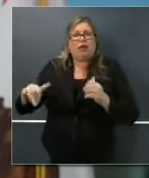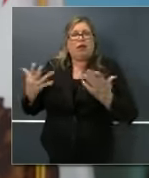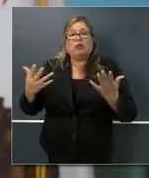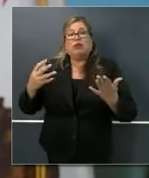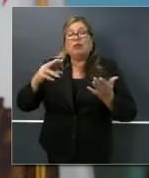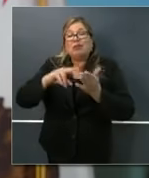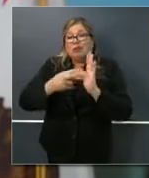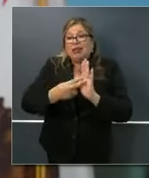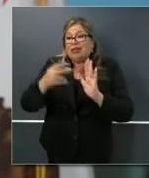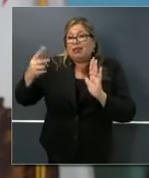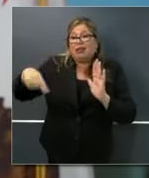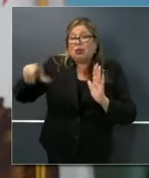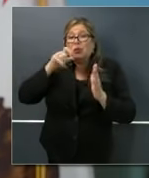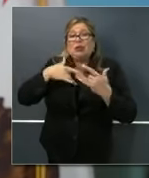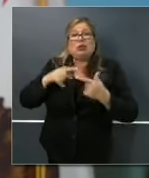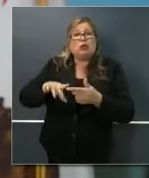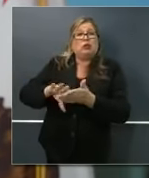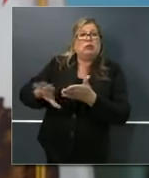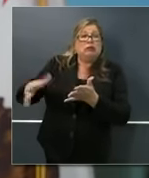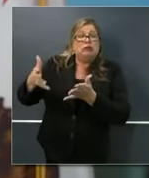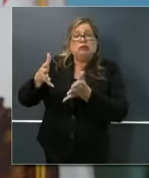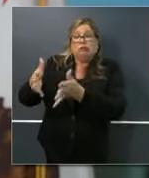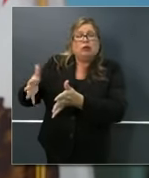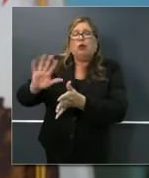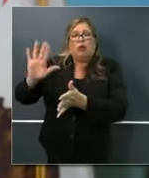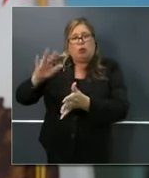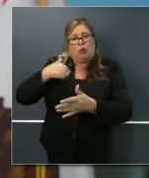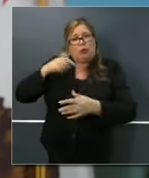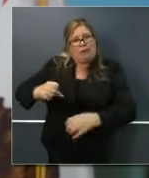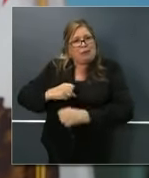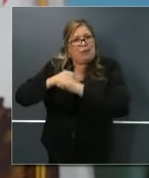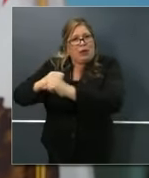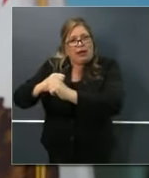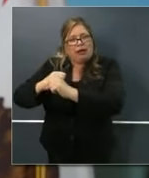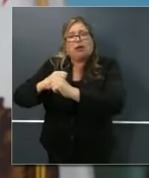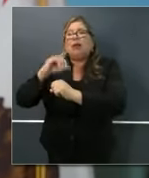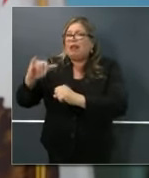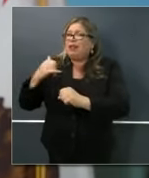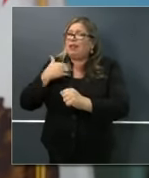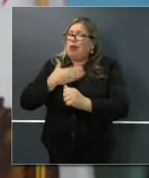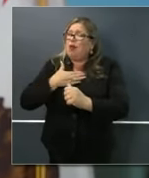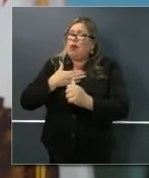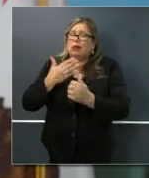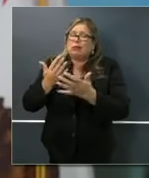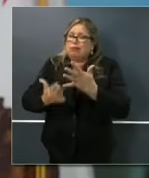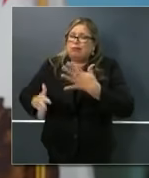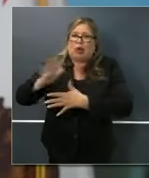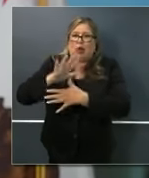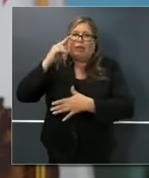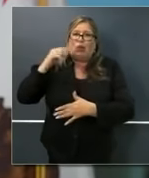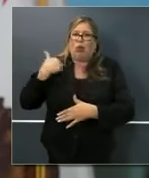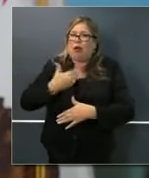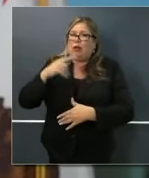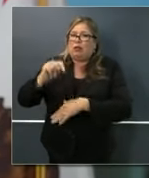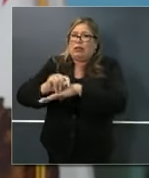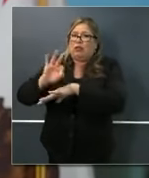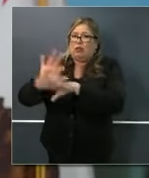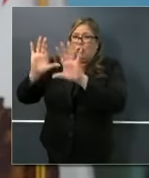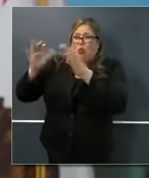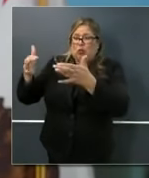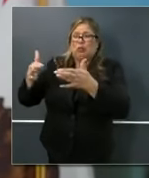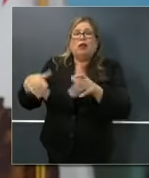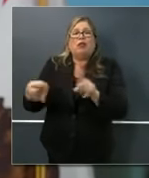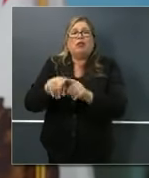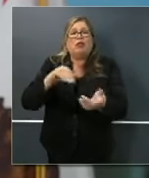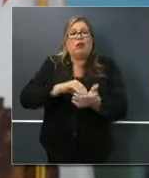there protecting the most vulnerable. And so that remains the top priority of our task force and top priority of